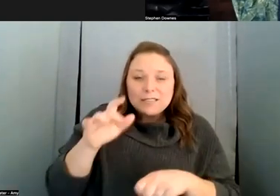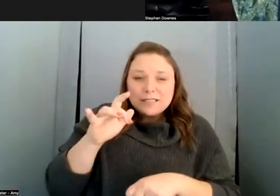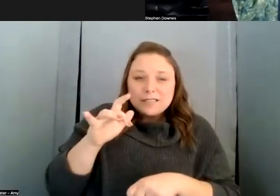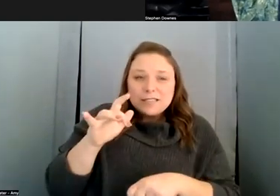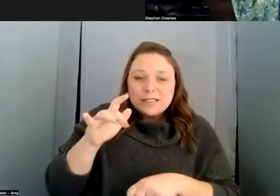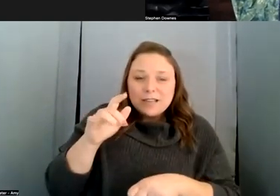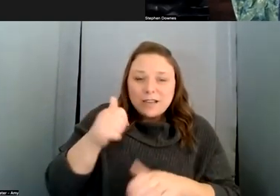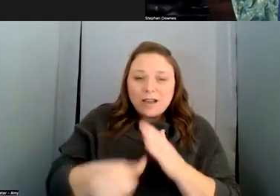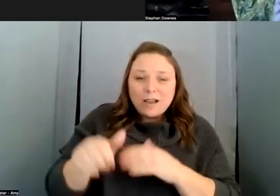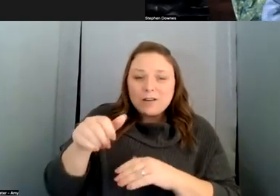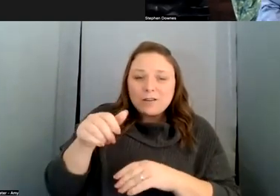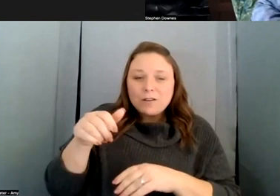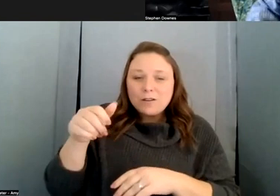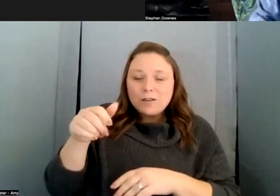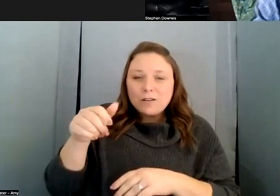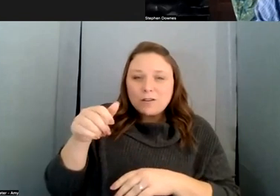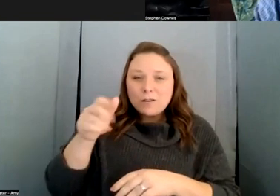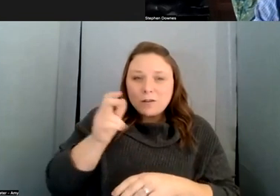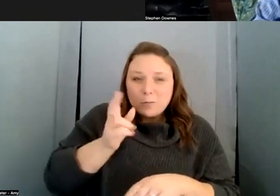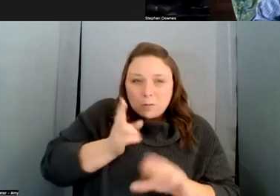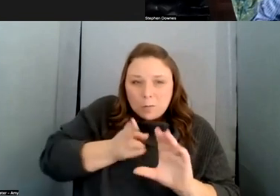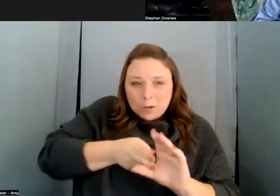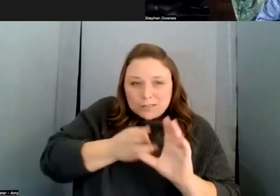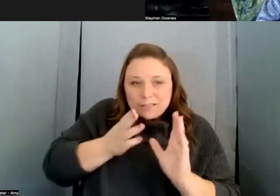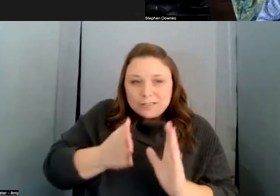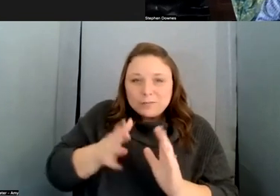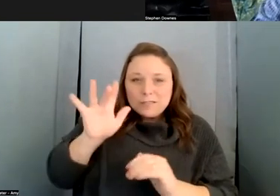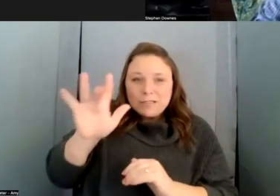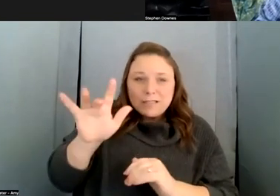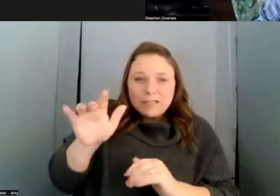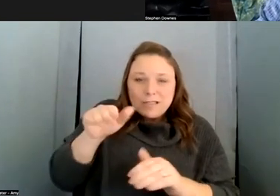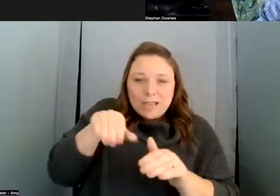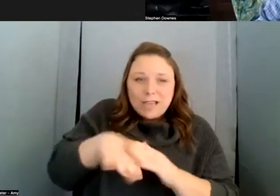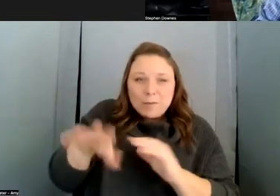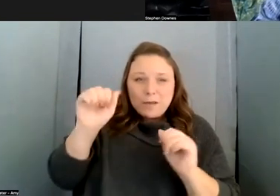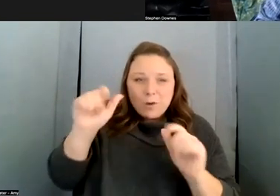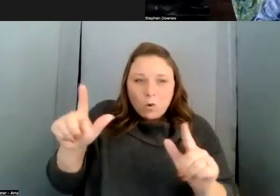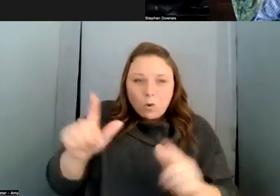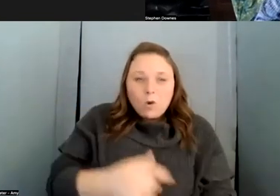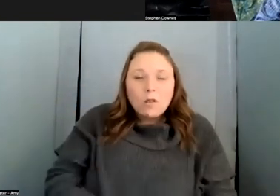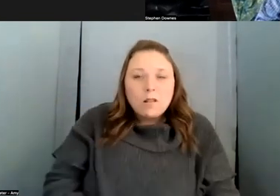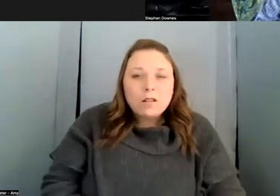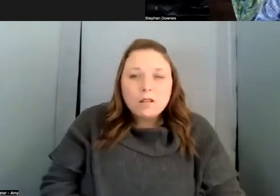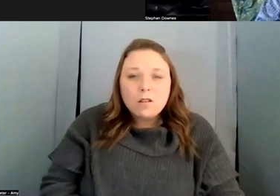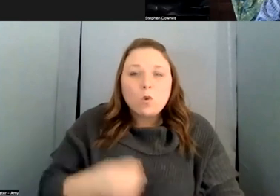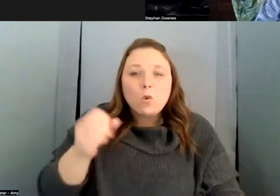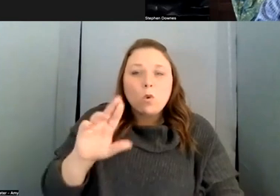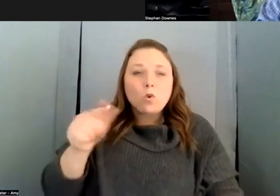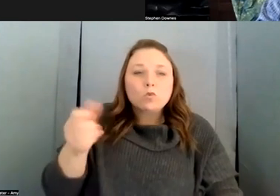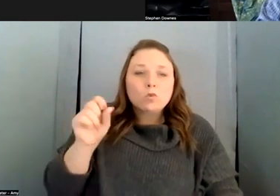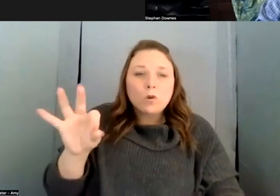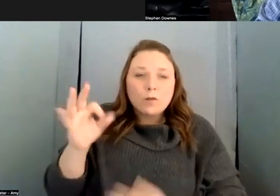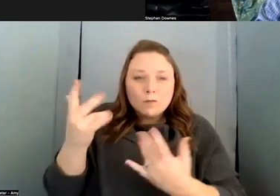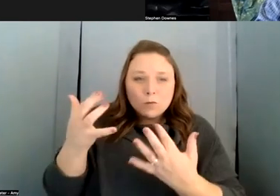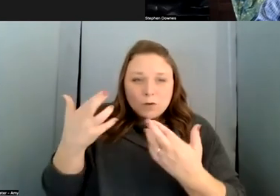think there's a way to go to participants oh and they're turn off the waiting room i i'm there and